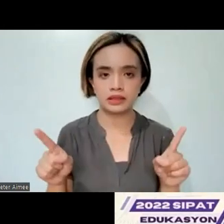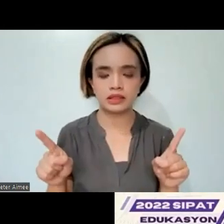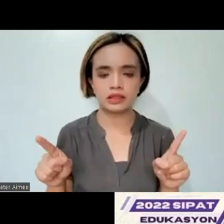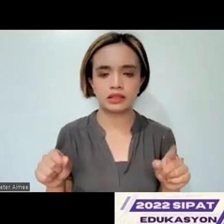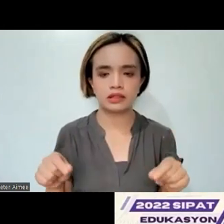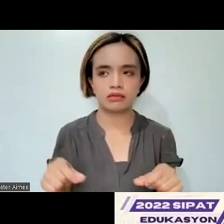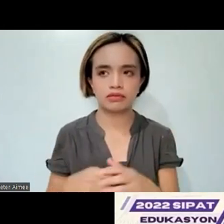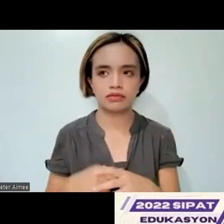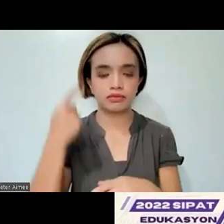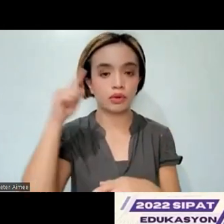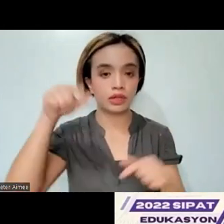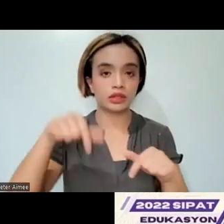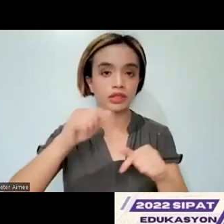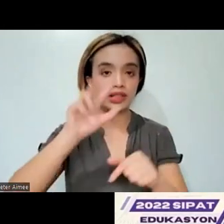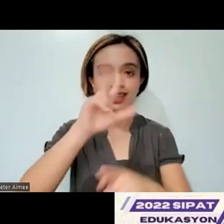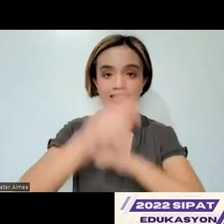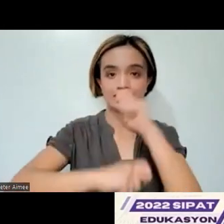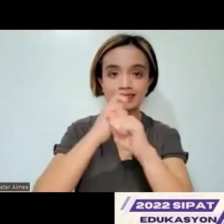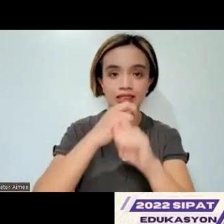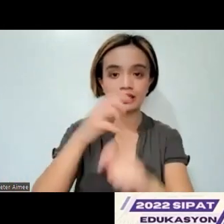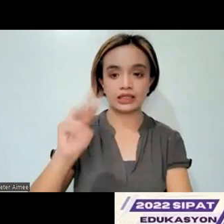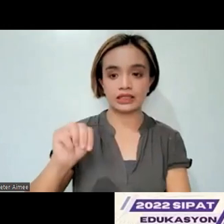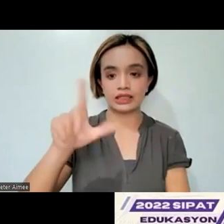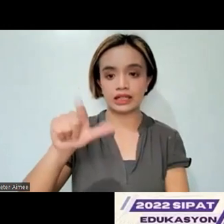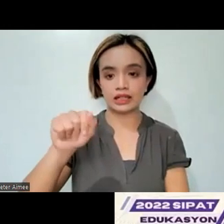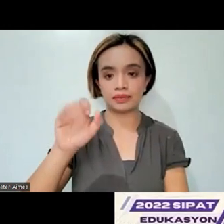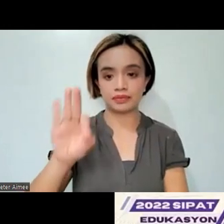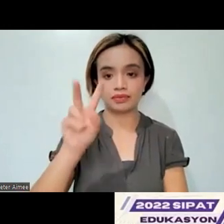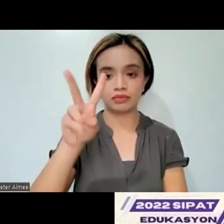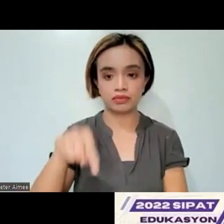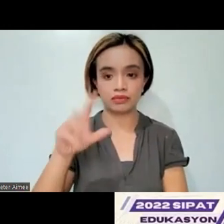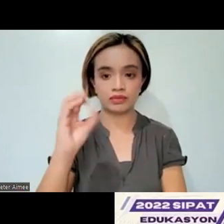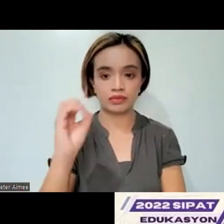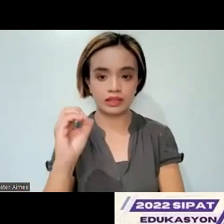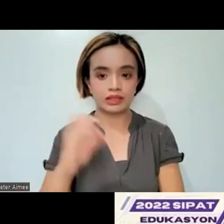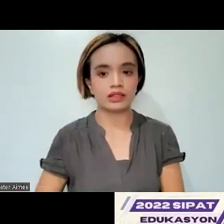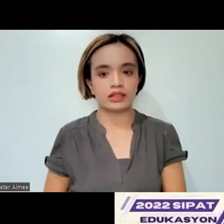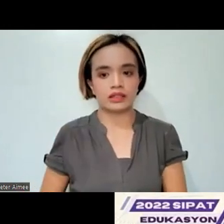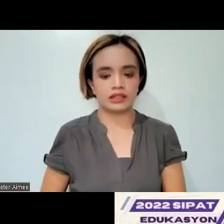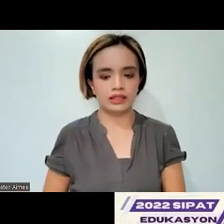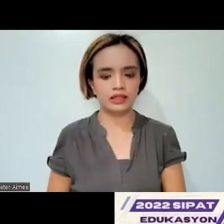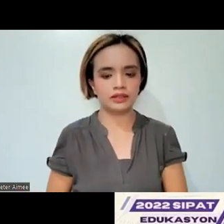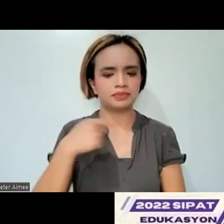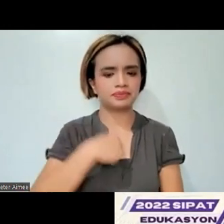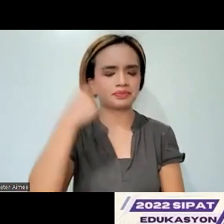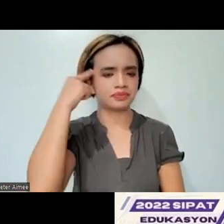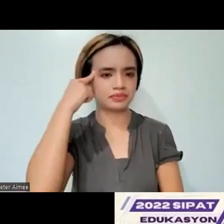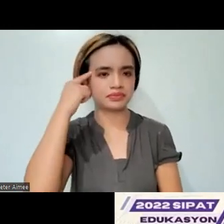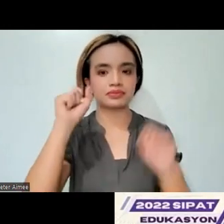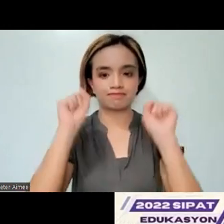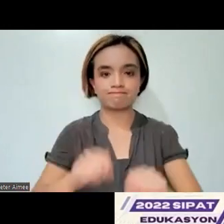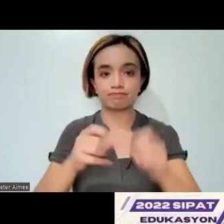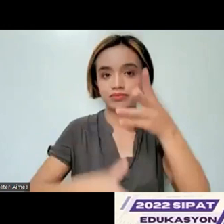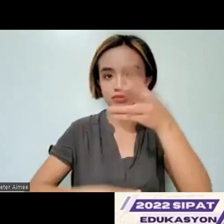coming three versions, the MLF version 2.0, I think we should be able to add